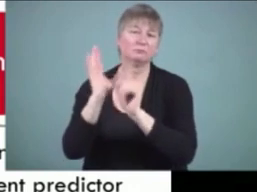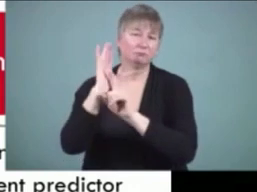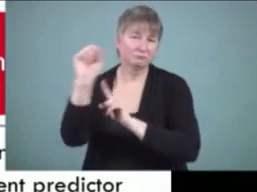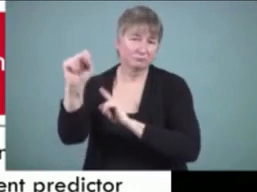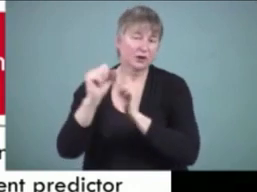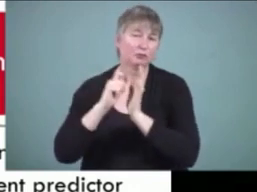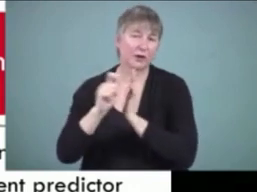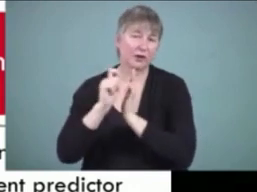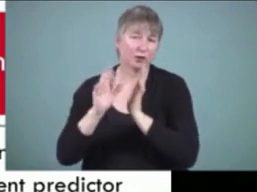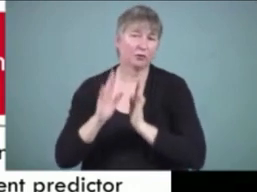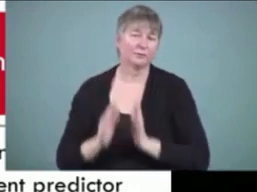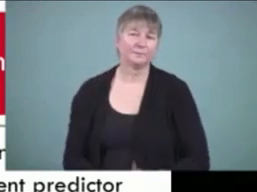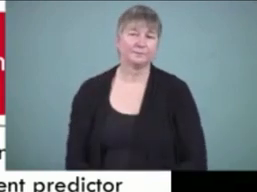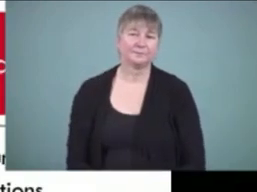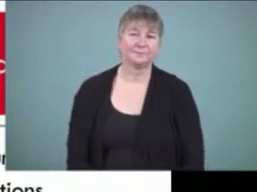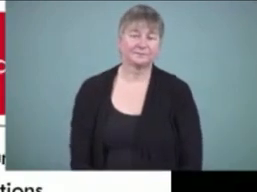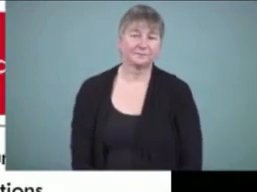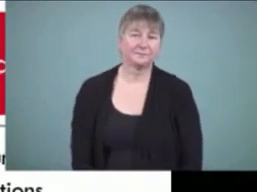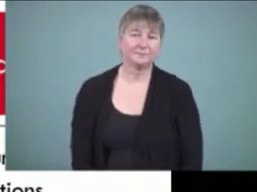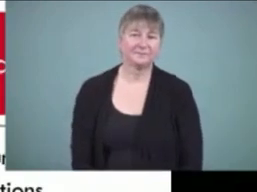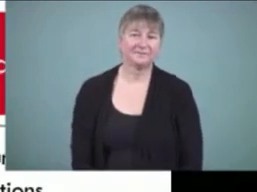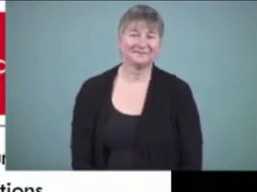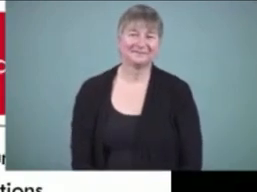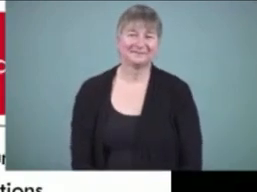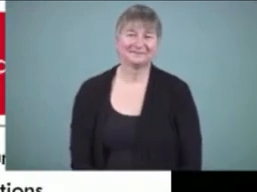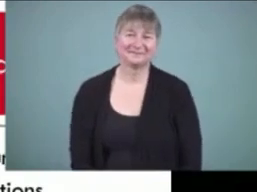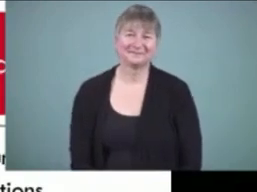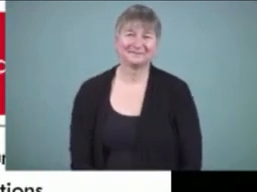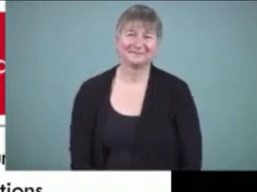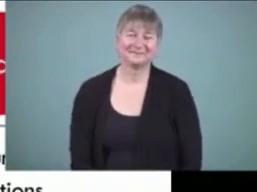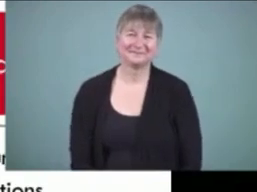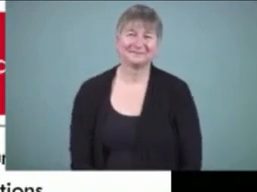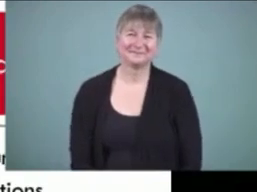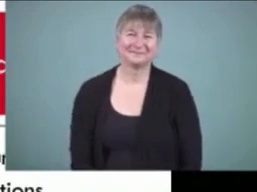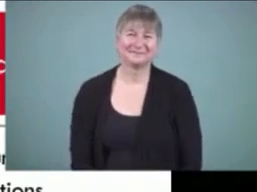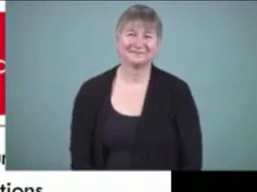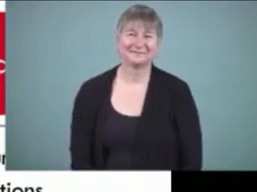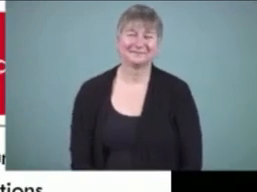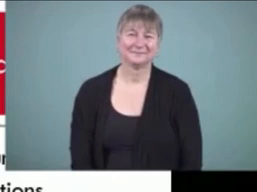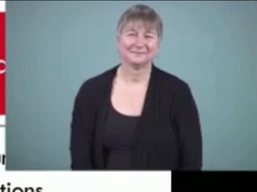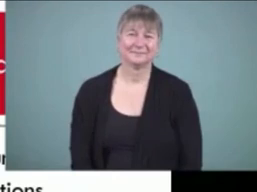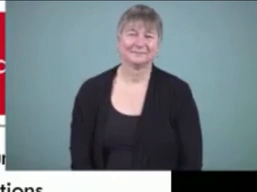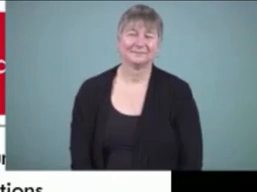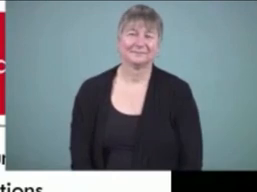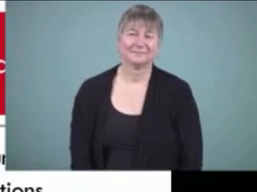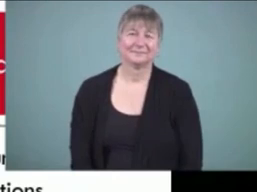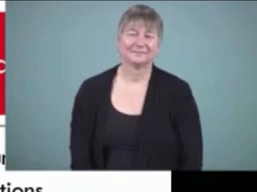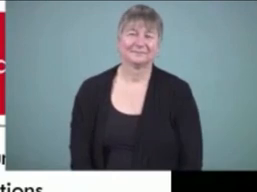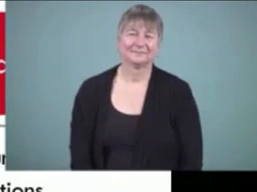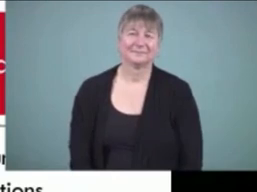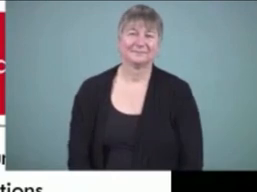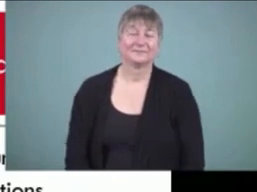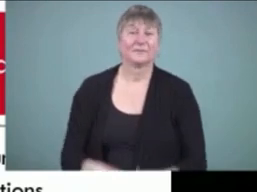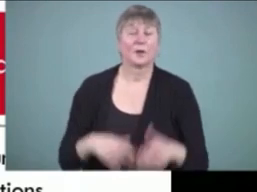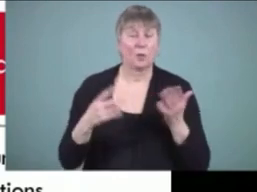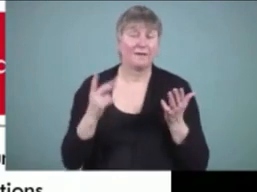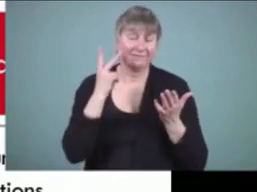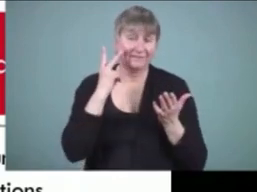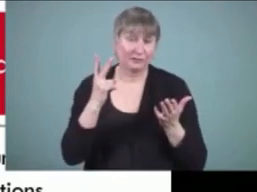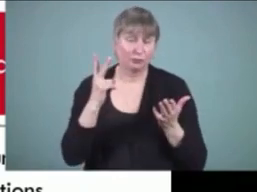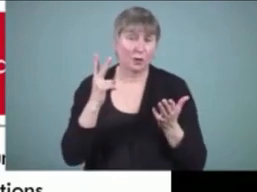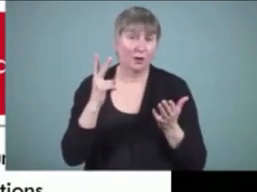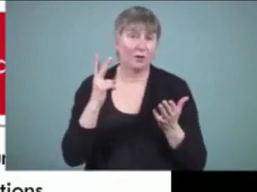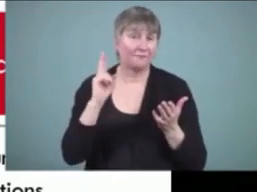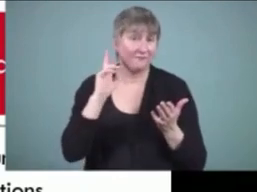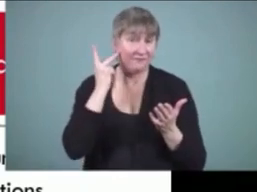next slide um visual phonics is a way that one can support